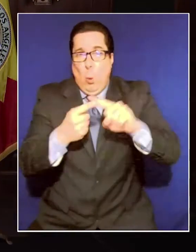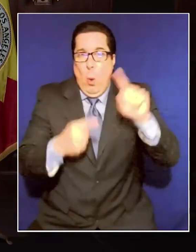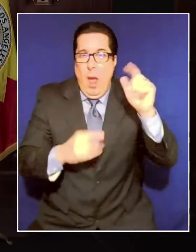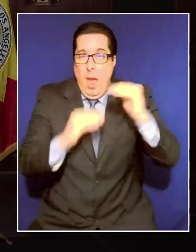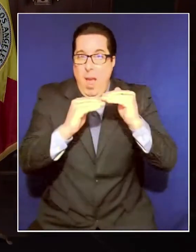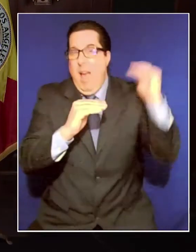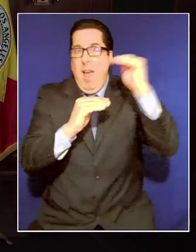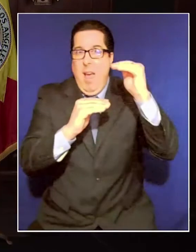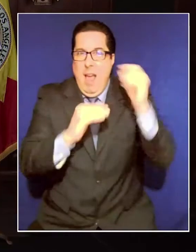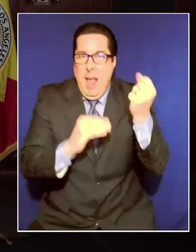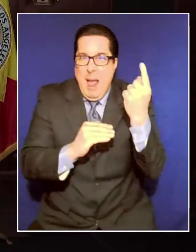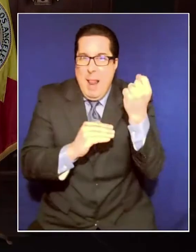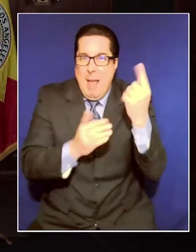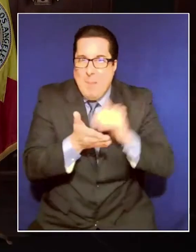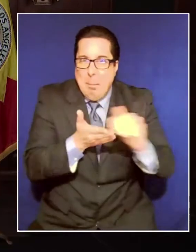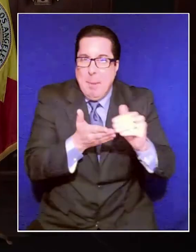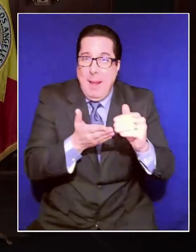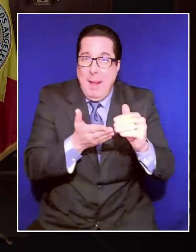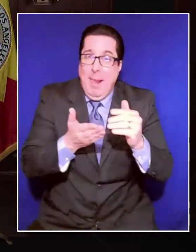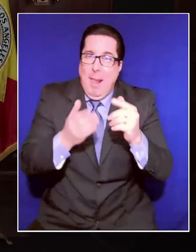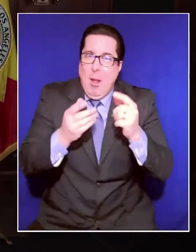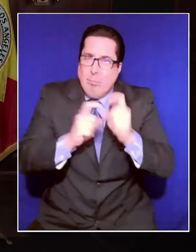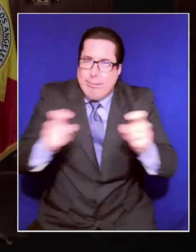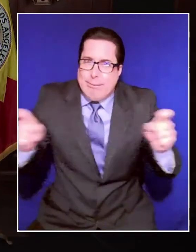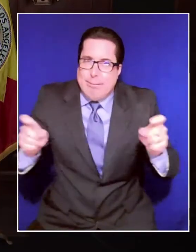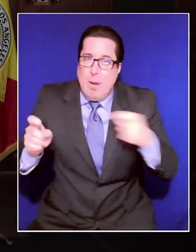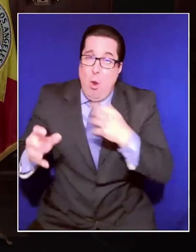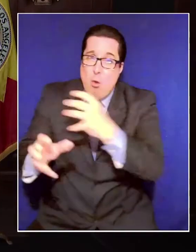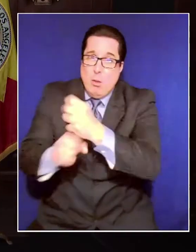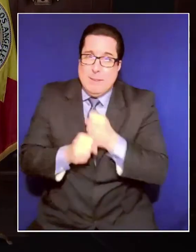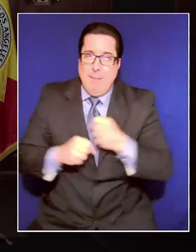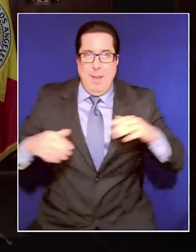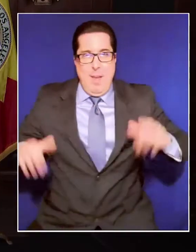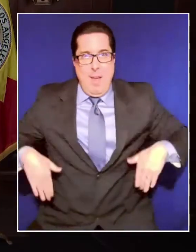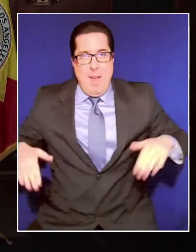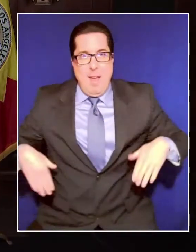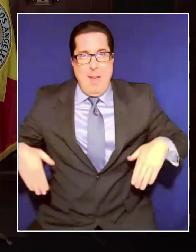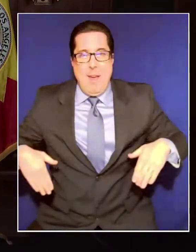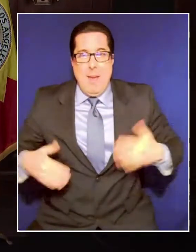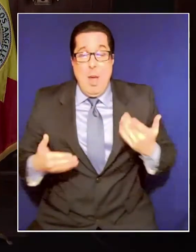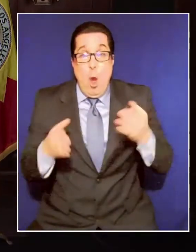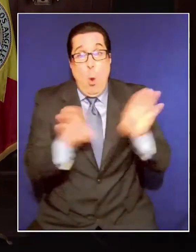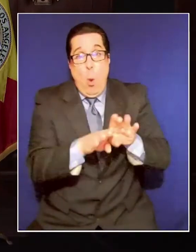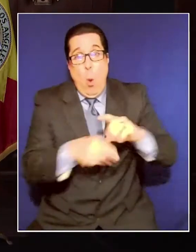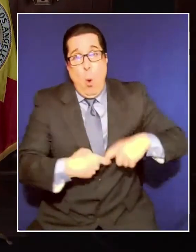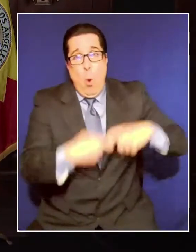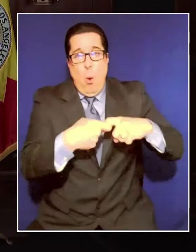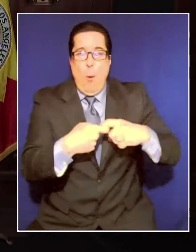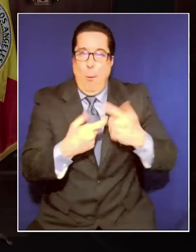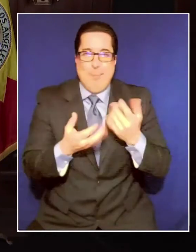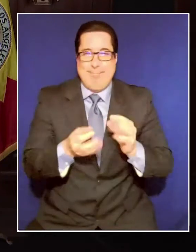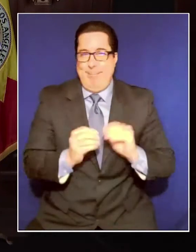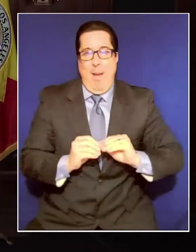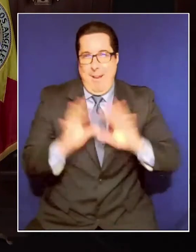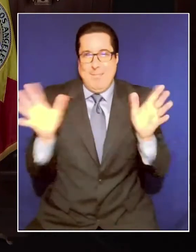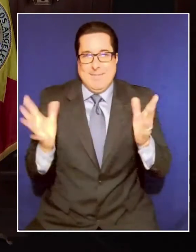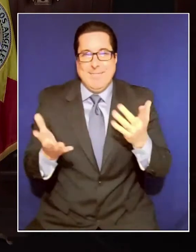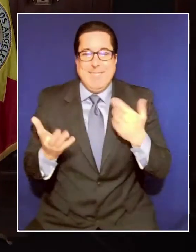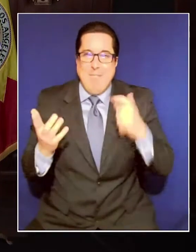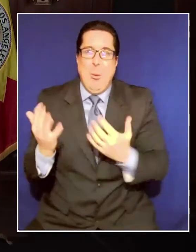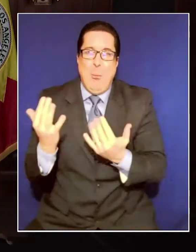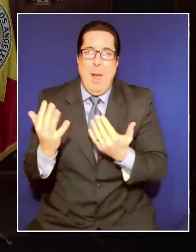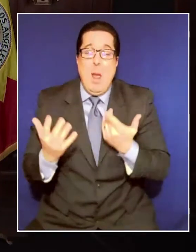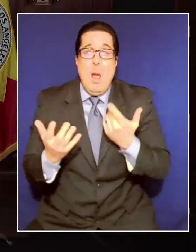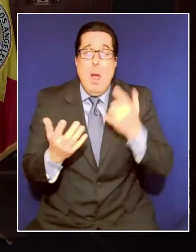reached us. So these closures, unfortunately, are inevitable. Let me give you the numbers. This week, we only received